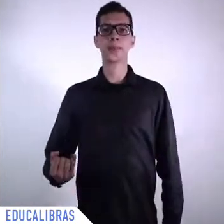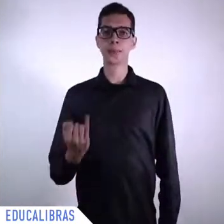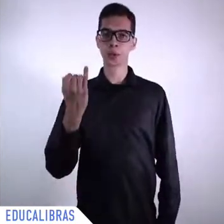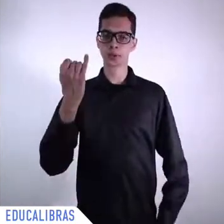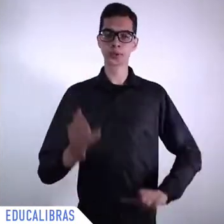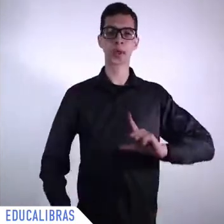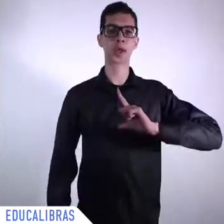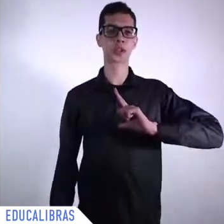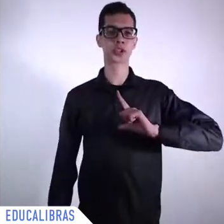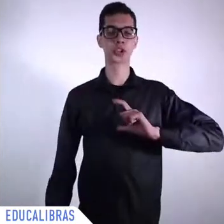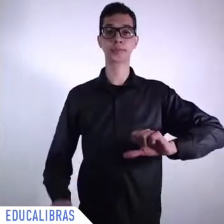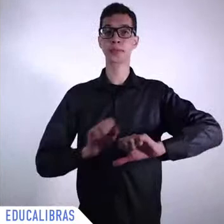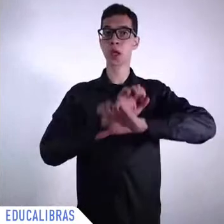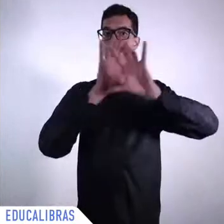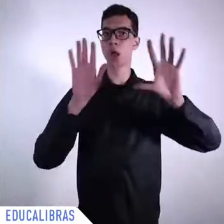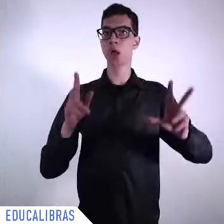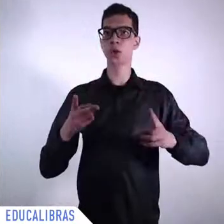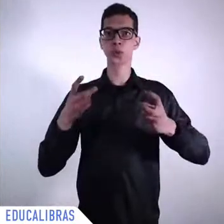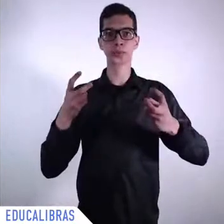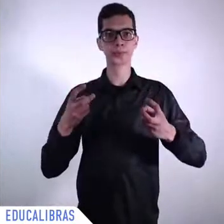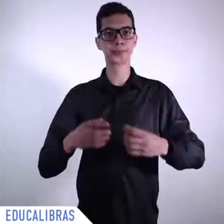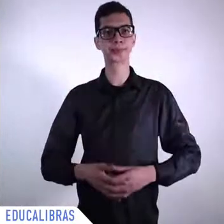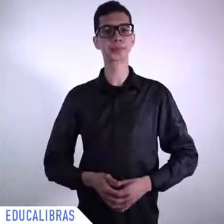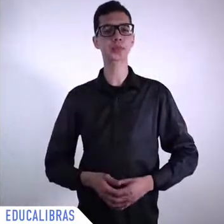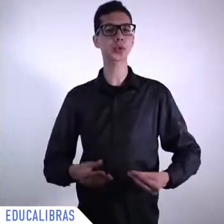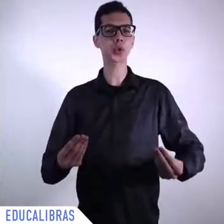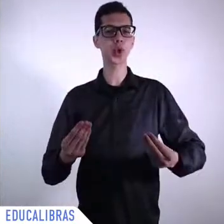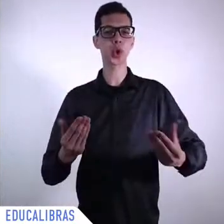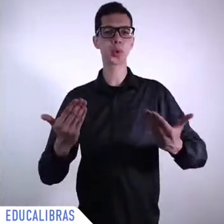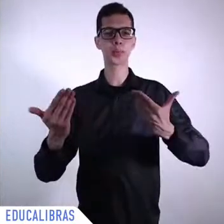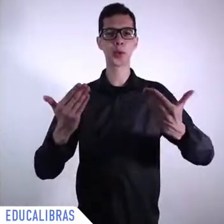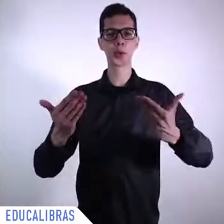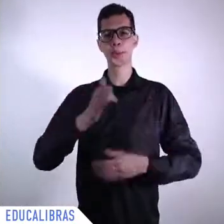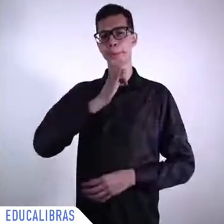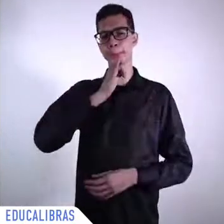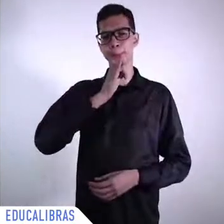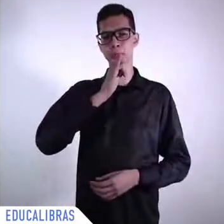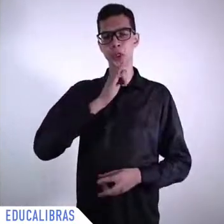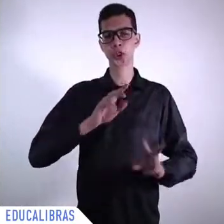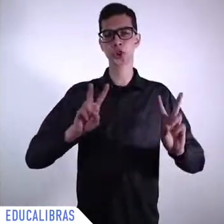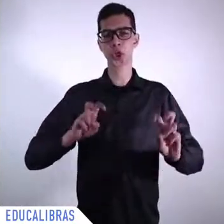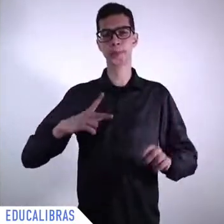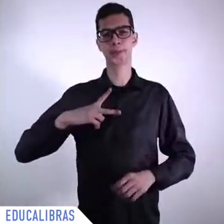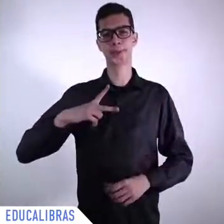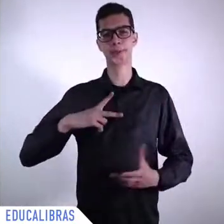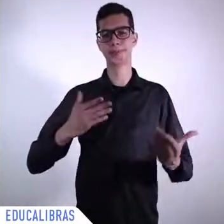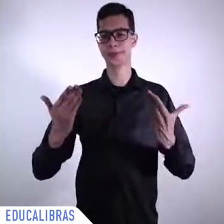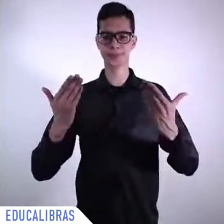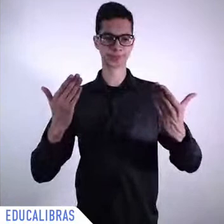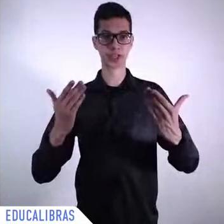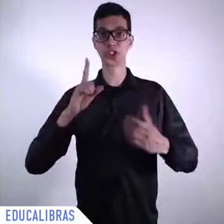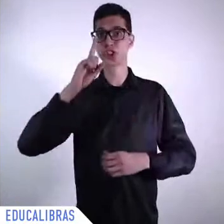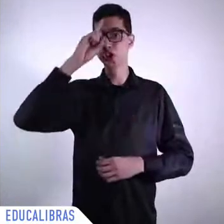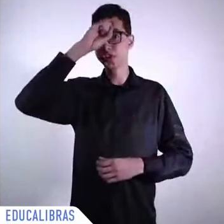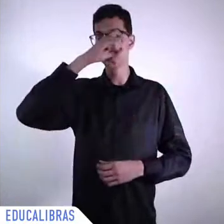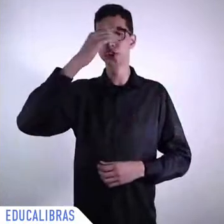the biggest effects. It's very difficult to predict, exactly how it will happen, but I think it will happen. So, think you'll see